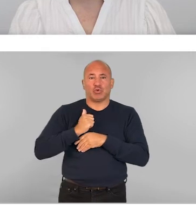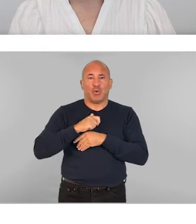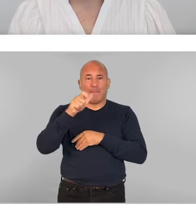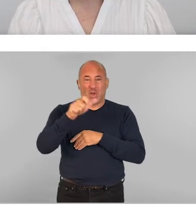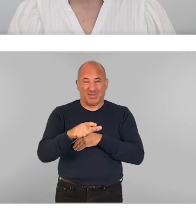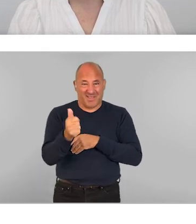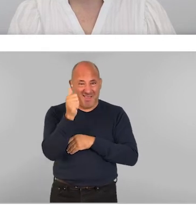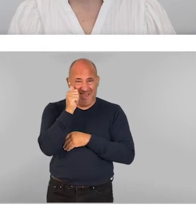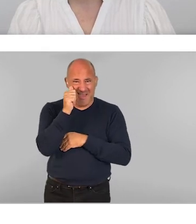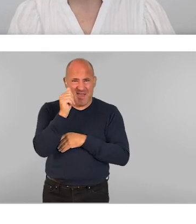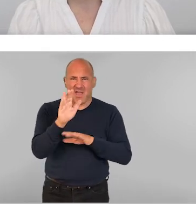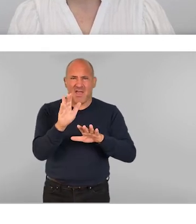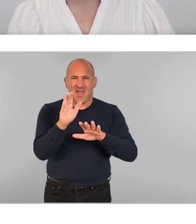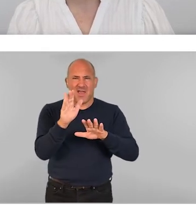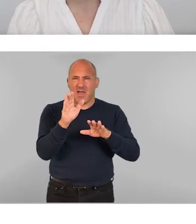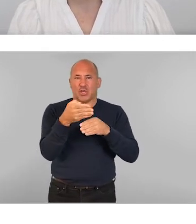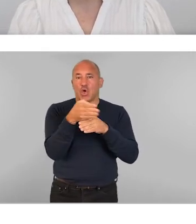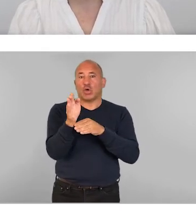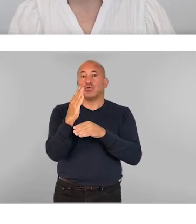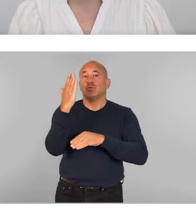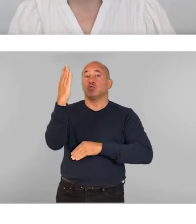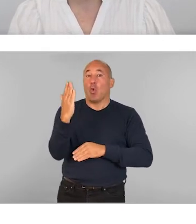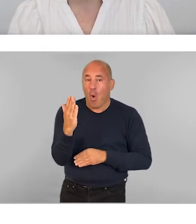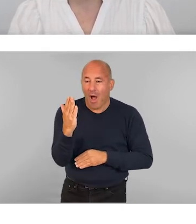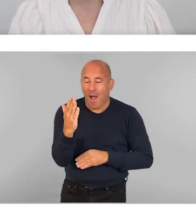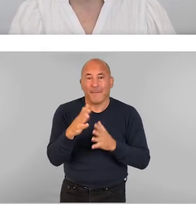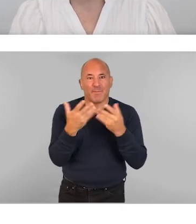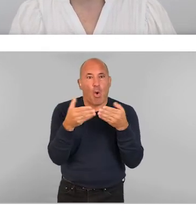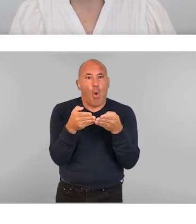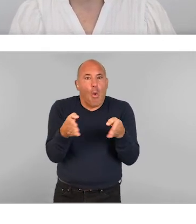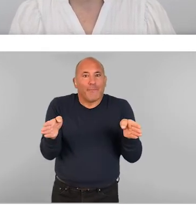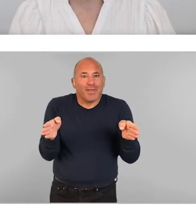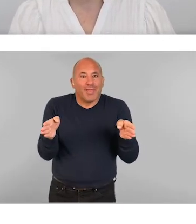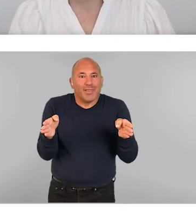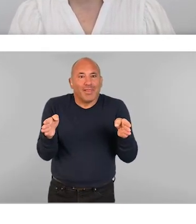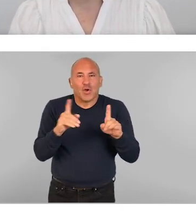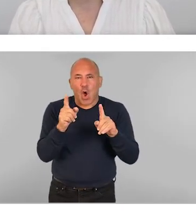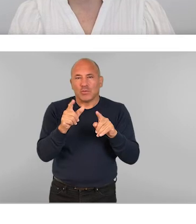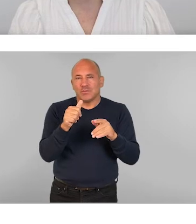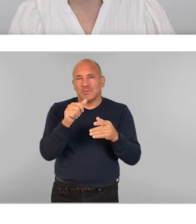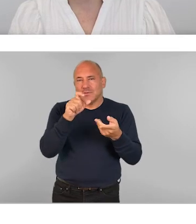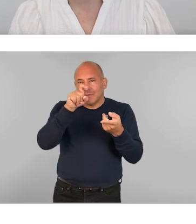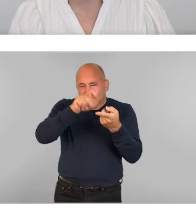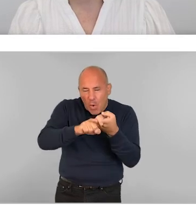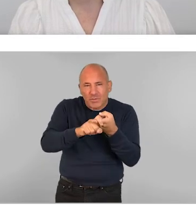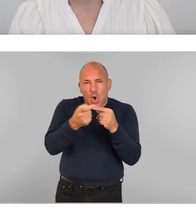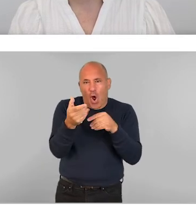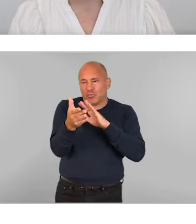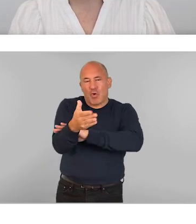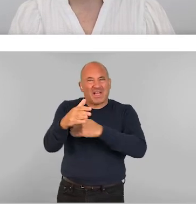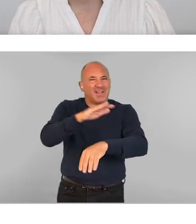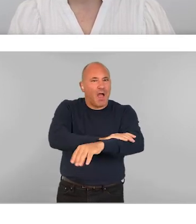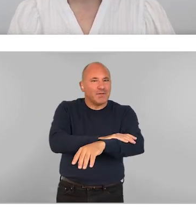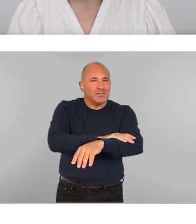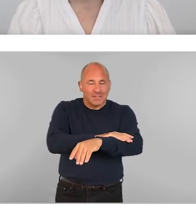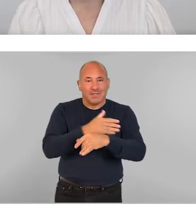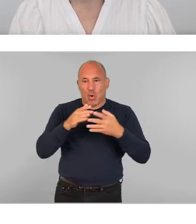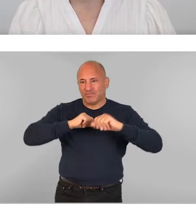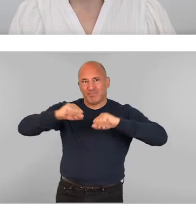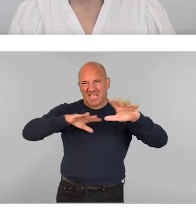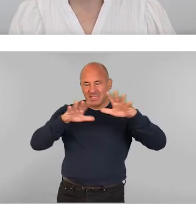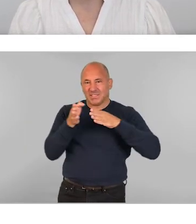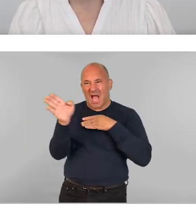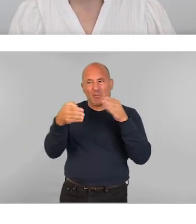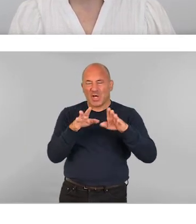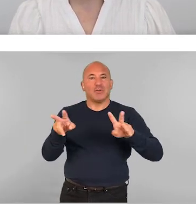dancers. Whereas turn to face the door opens the language by focusing on spatial cues rather than directional. It's